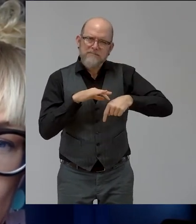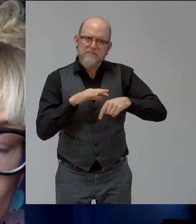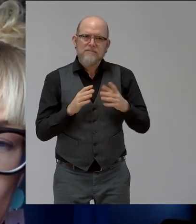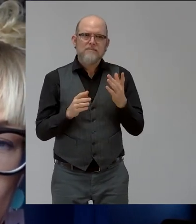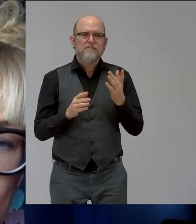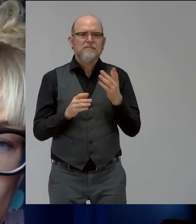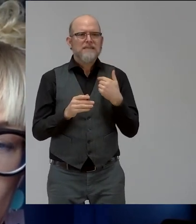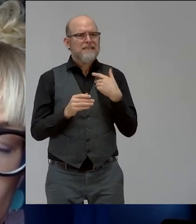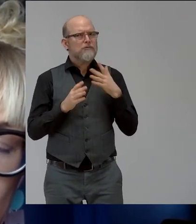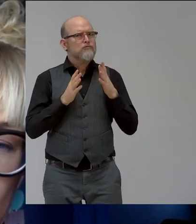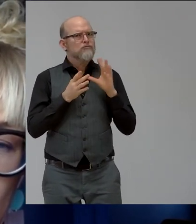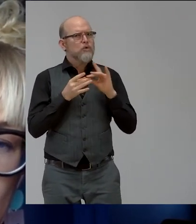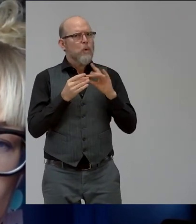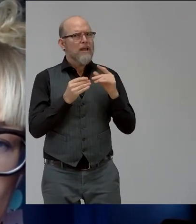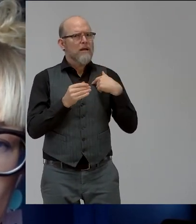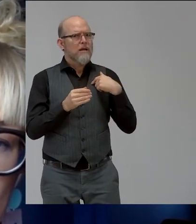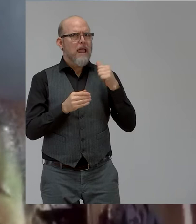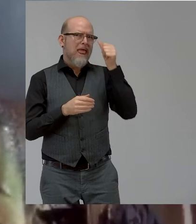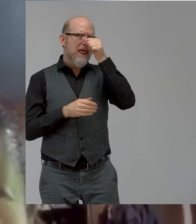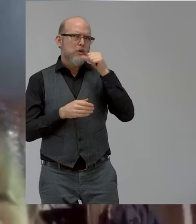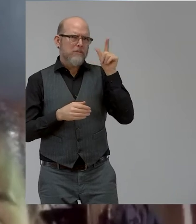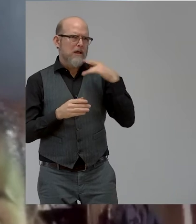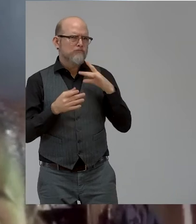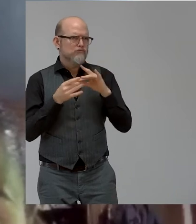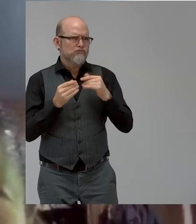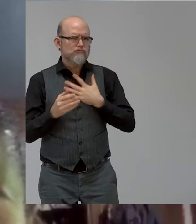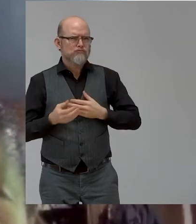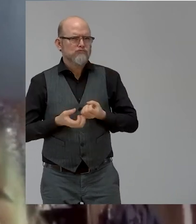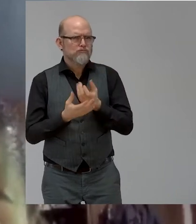We all thought that quota was a charity model.